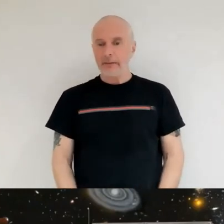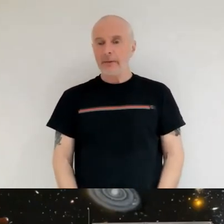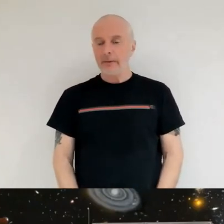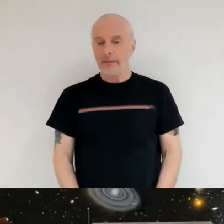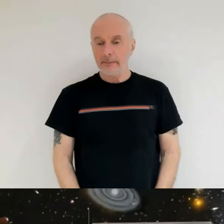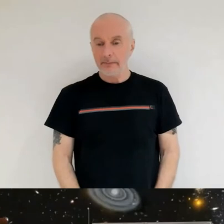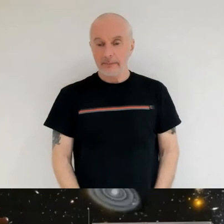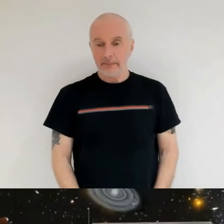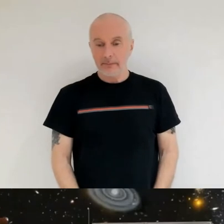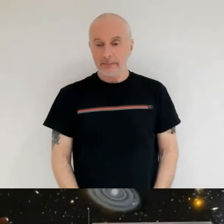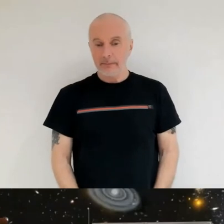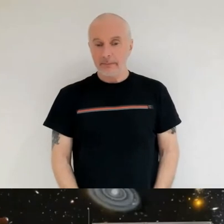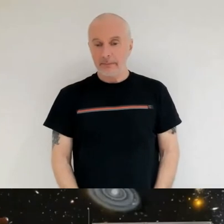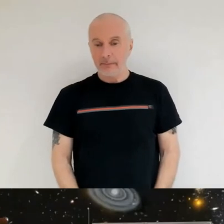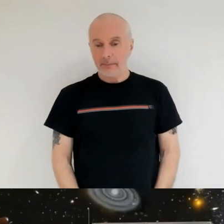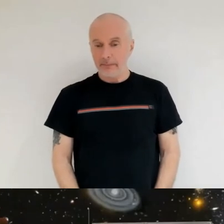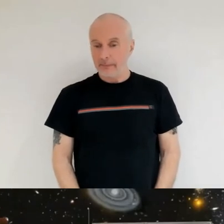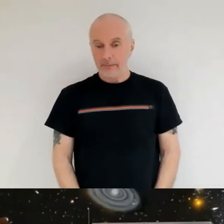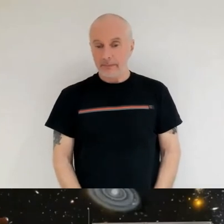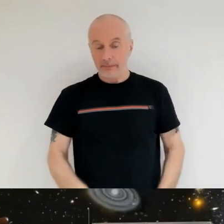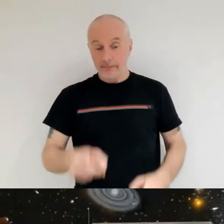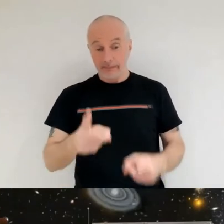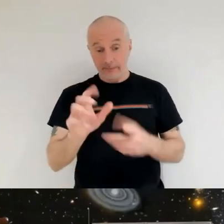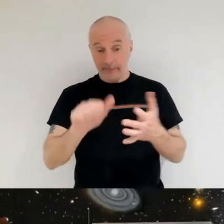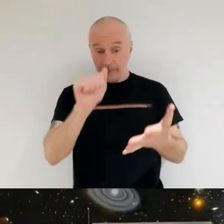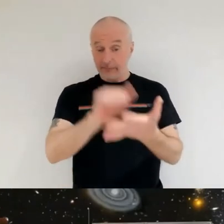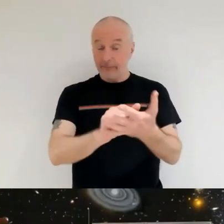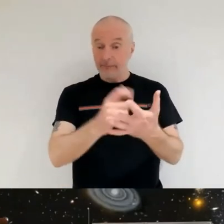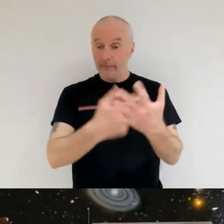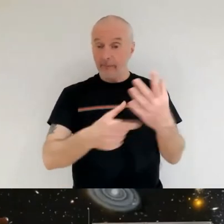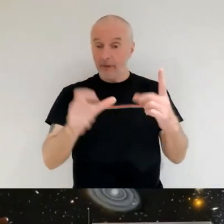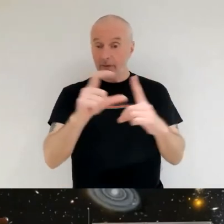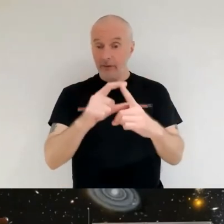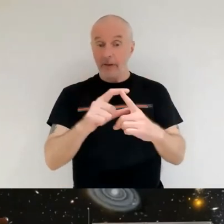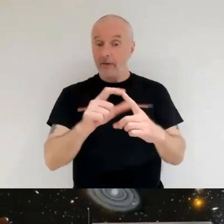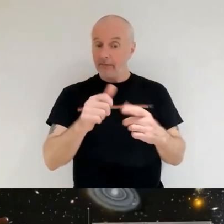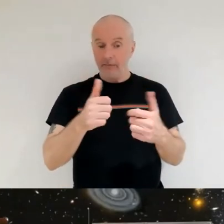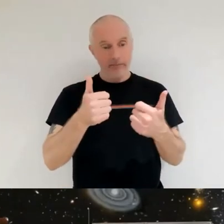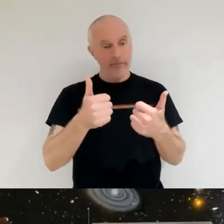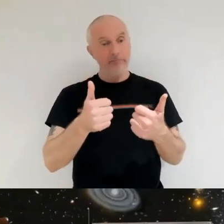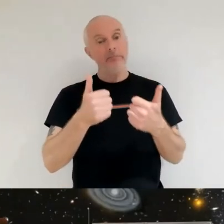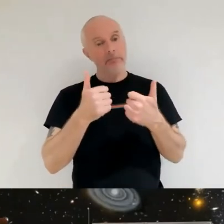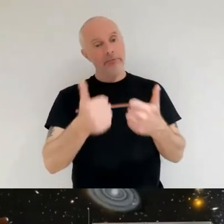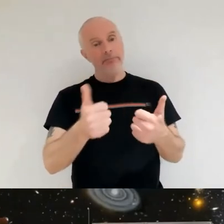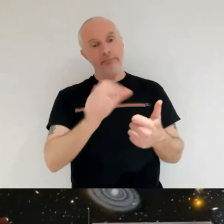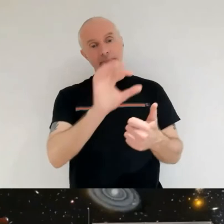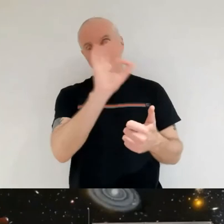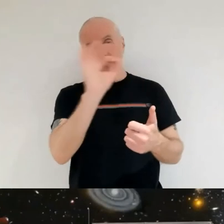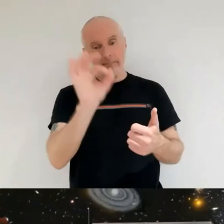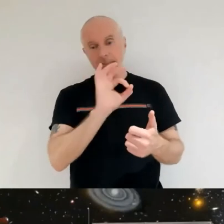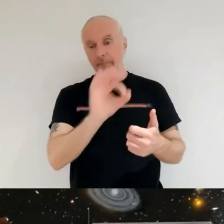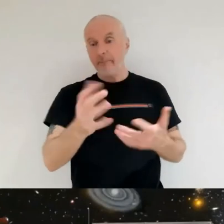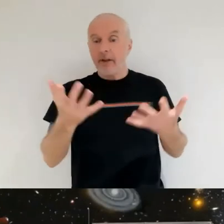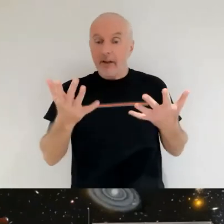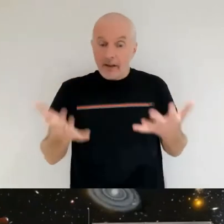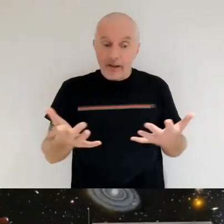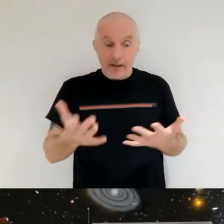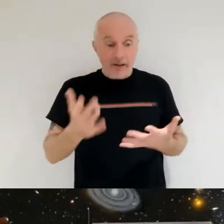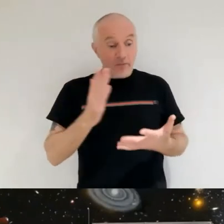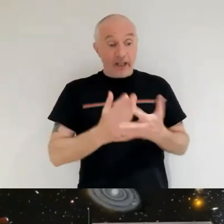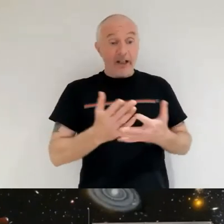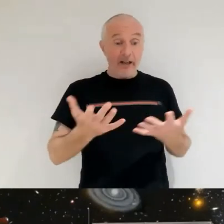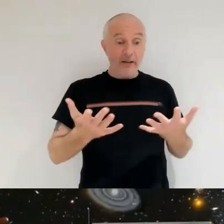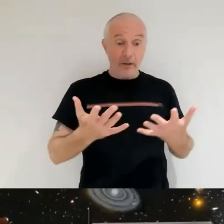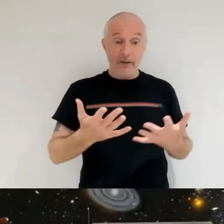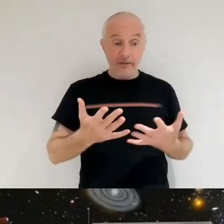you are absolutely correct and that is a really good question the short answer is we would have loved to have been able to do